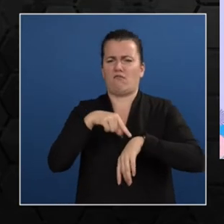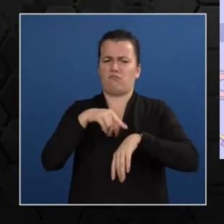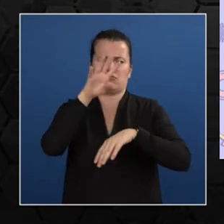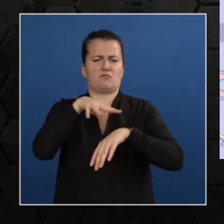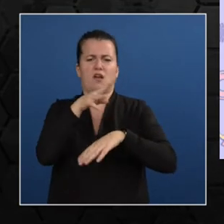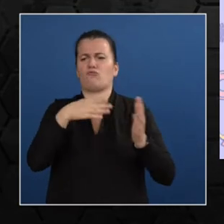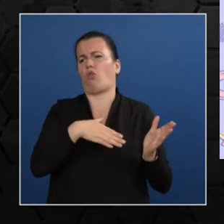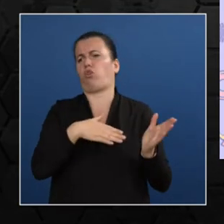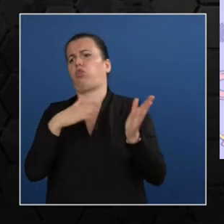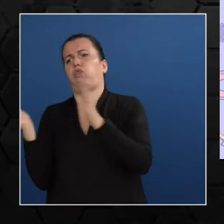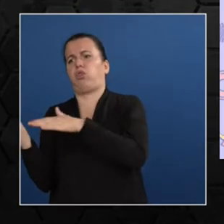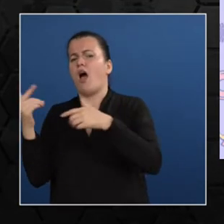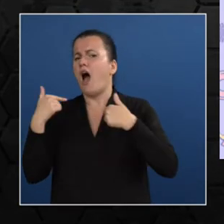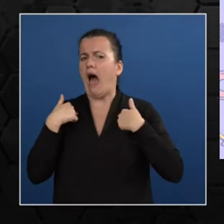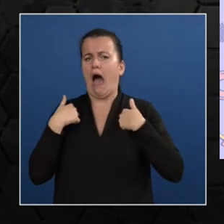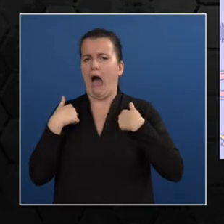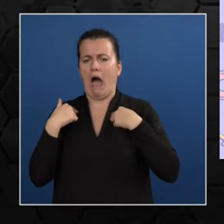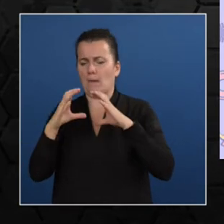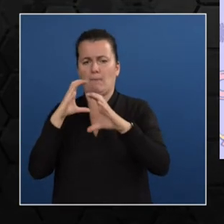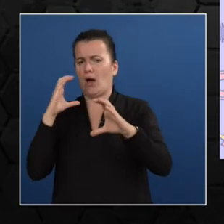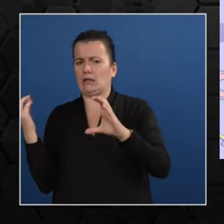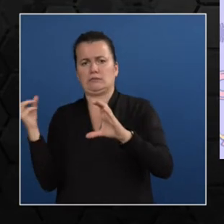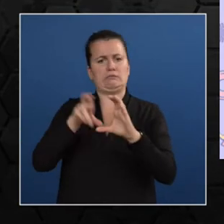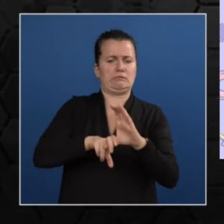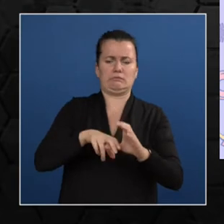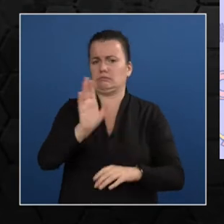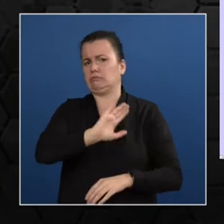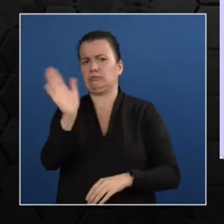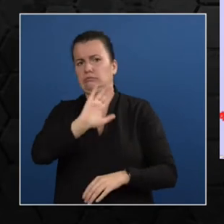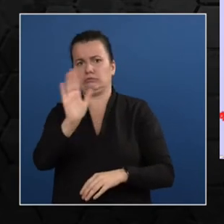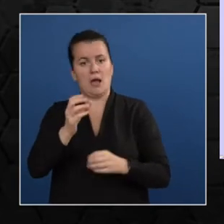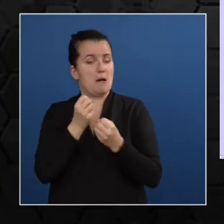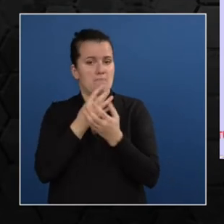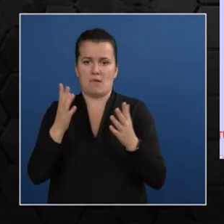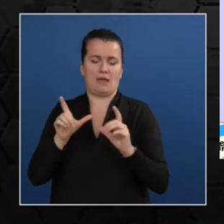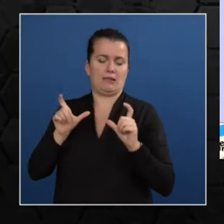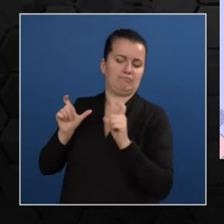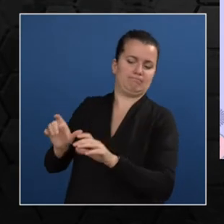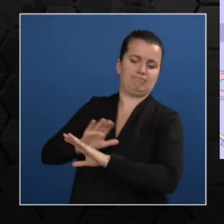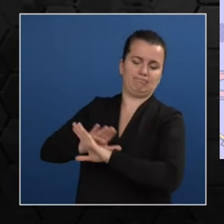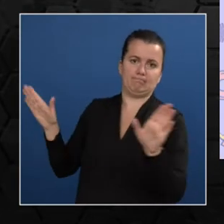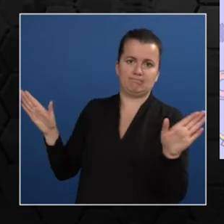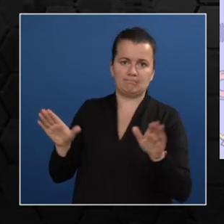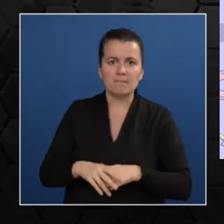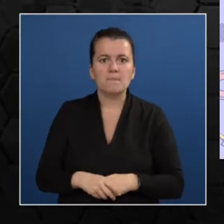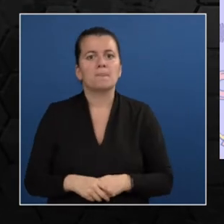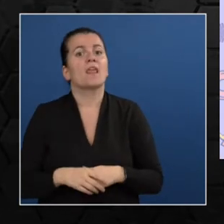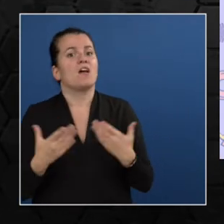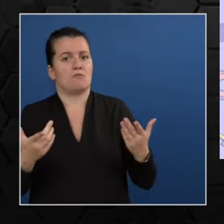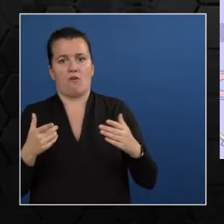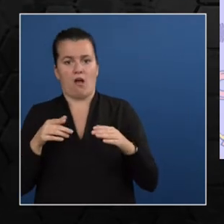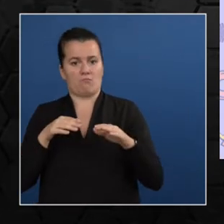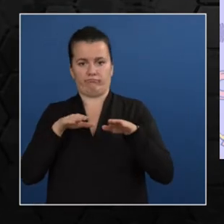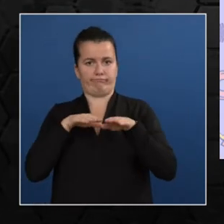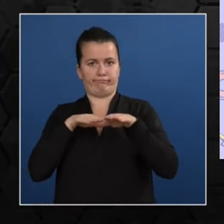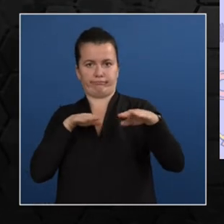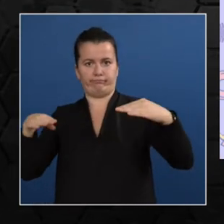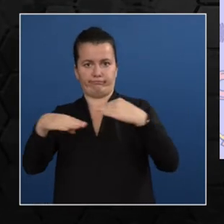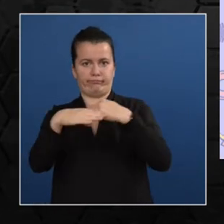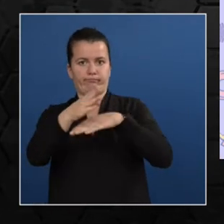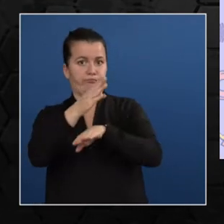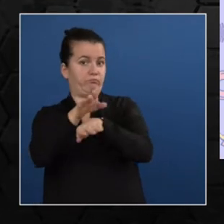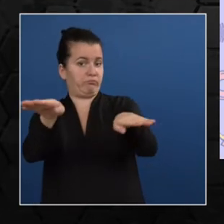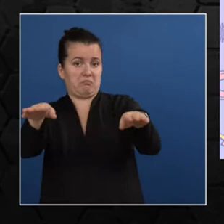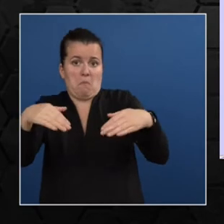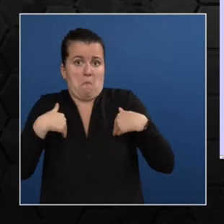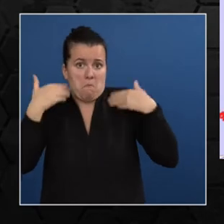hazard that prompts affluent riders to opt for private transportation. Instead, the causes of disruptions may never even be found. Also